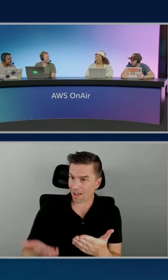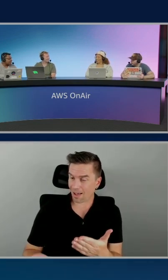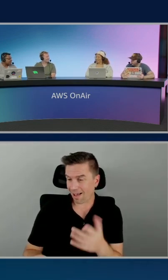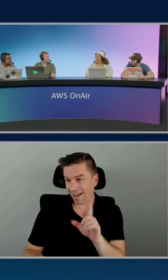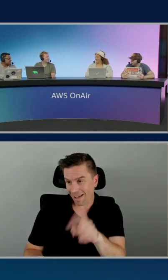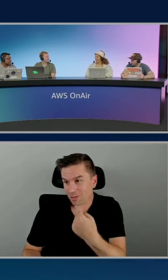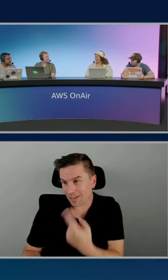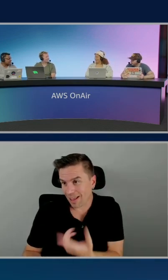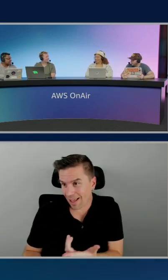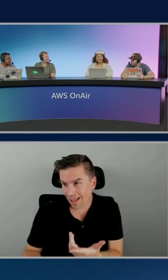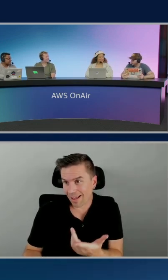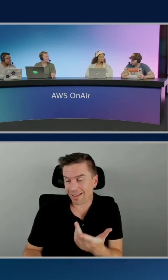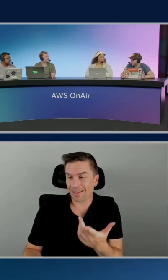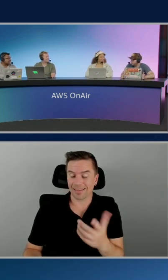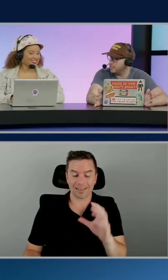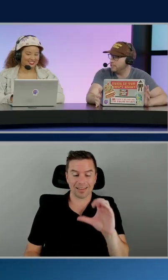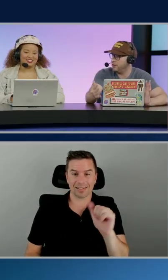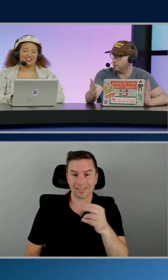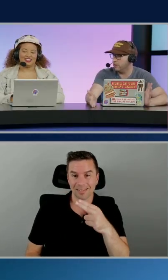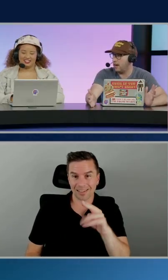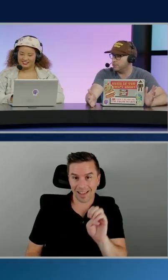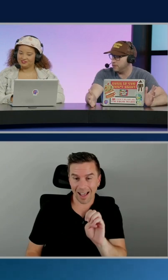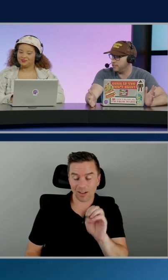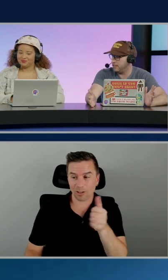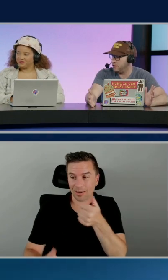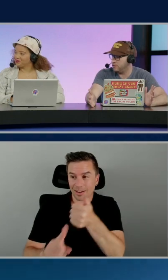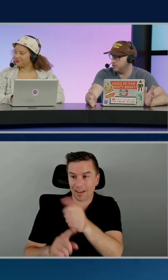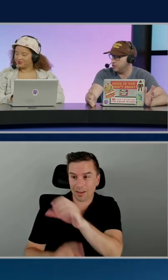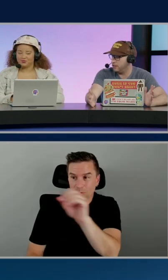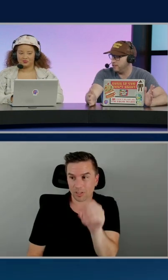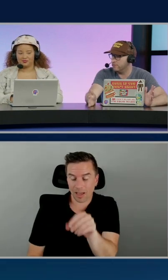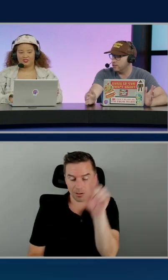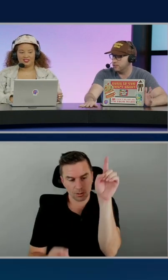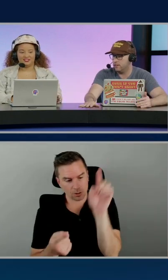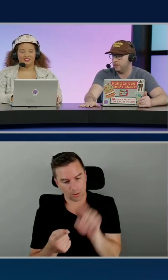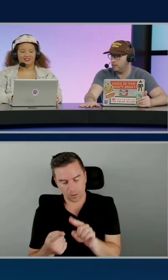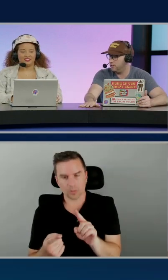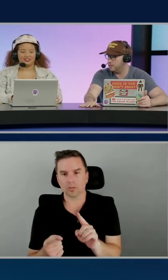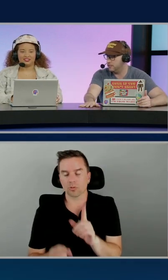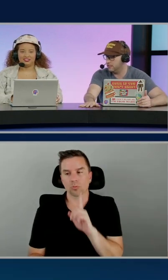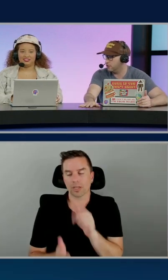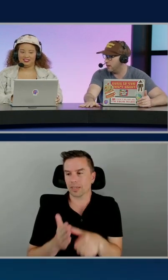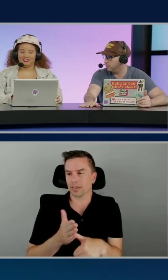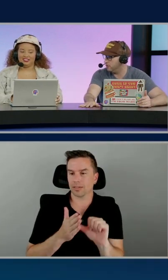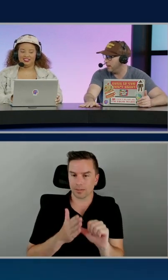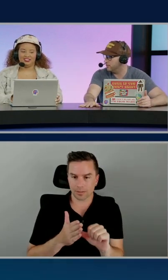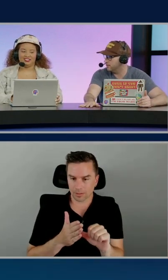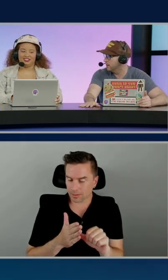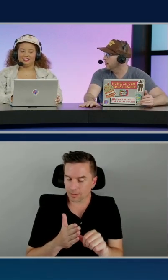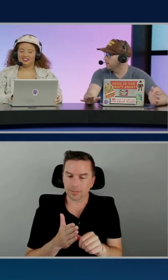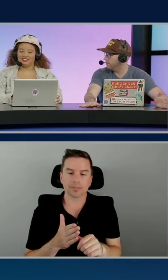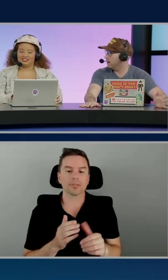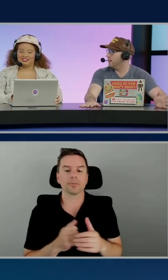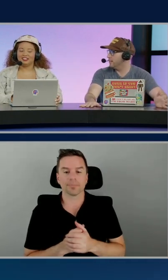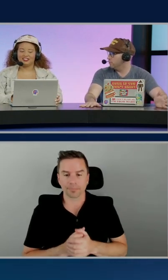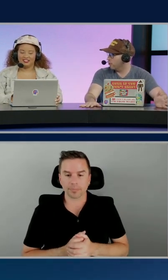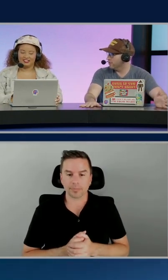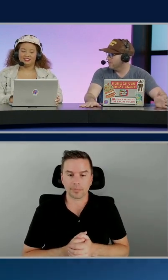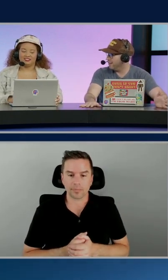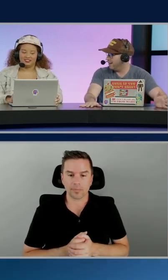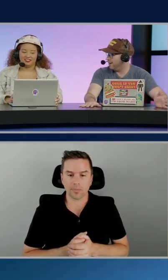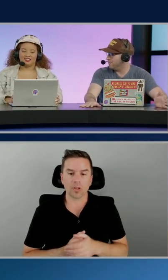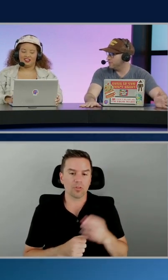the cache percentage is amazing. You know, really optimizing that usage of inference on LLMs is incredible. That's very